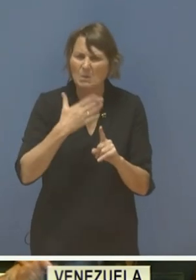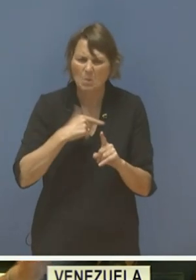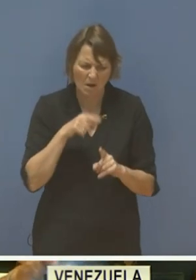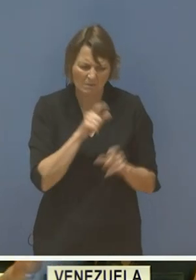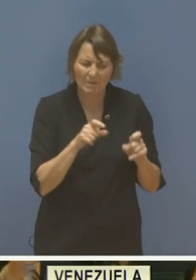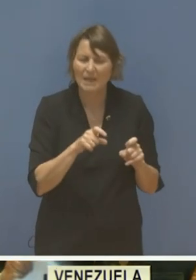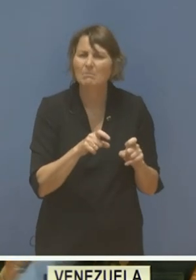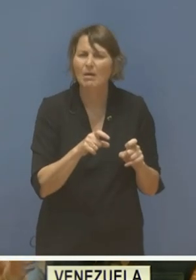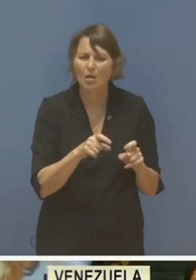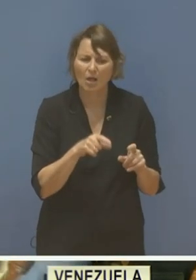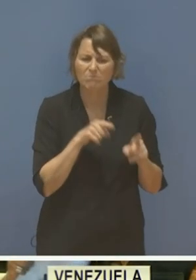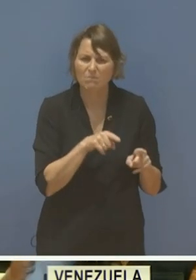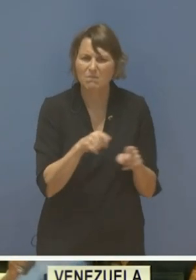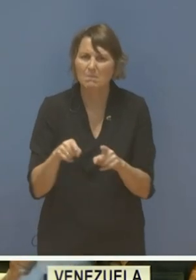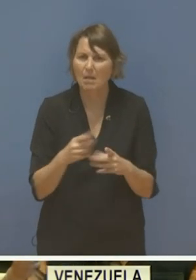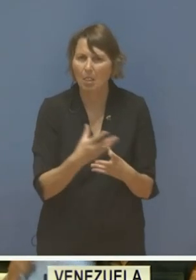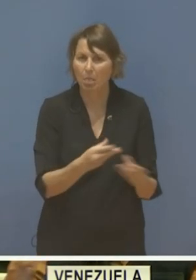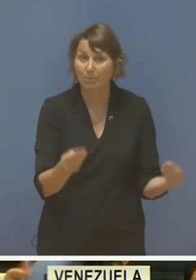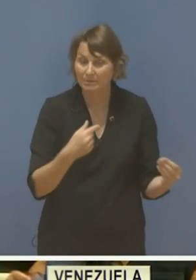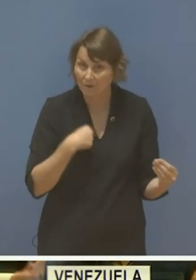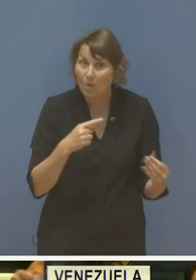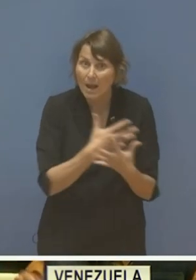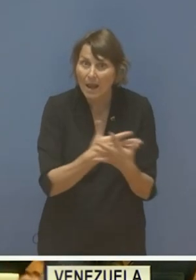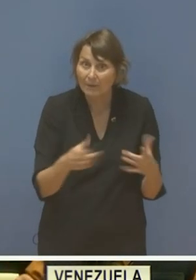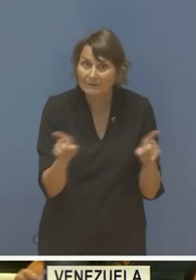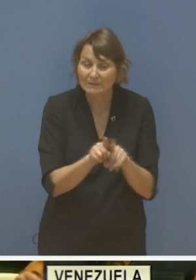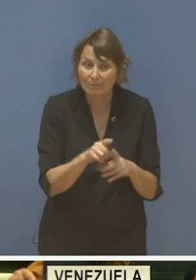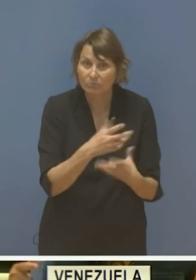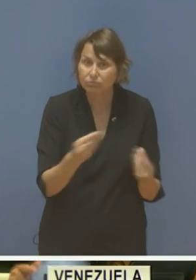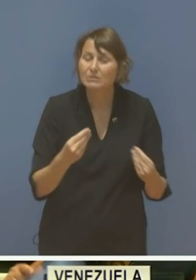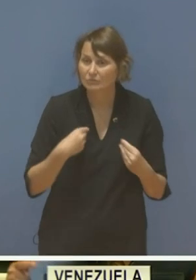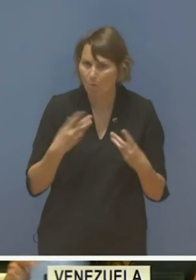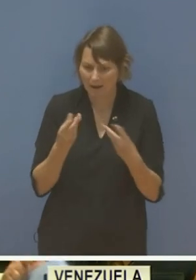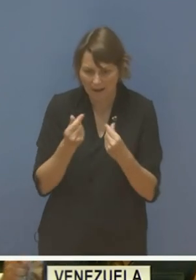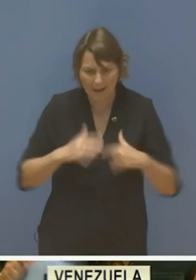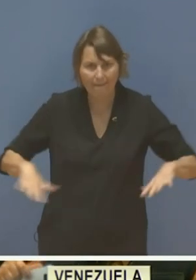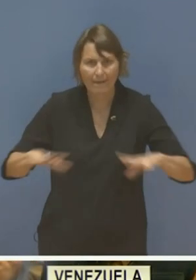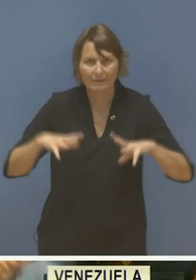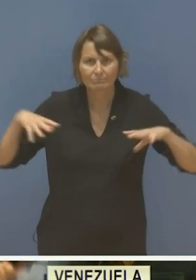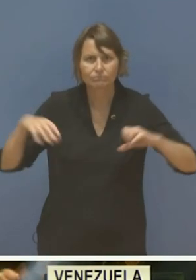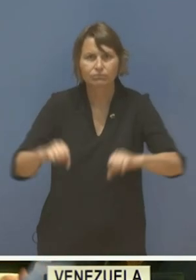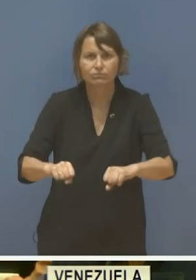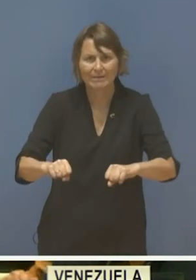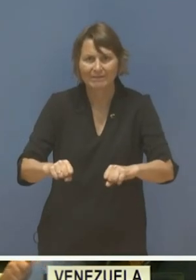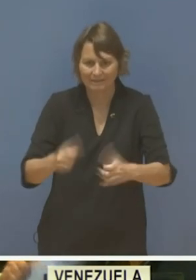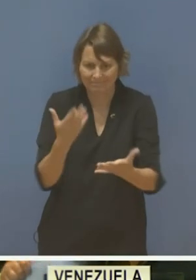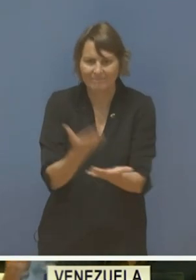disappearance of our language, and without taking into account the issue of occupation of our land as a factor